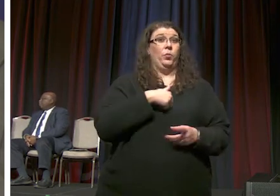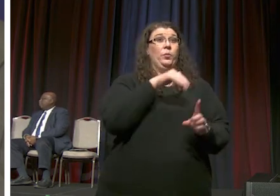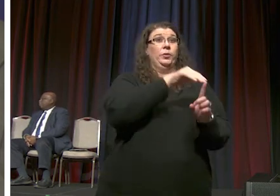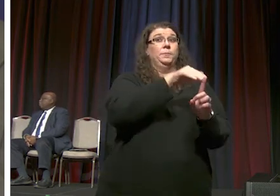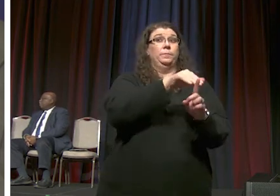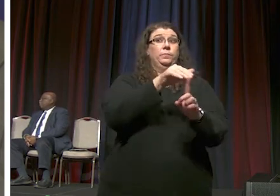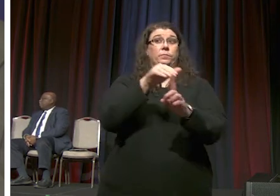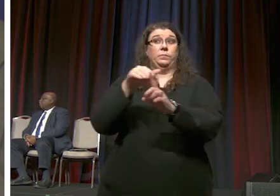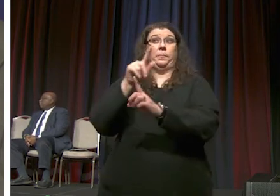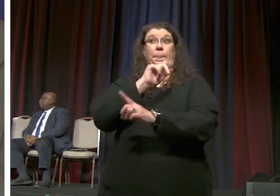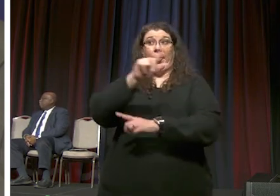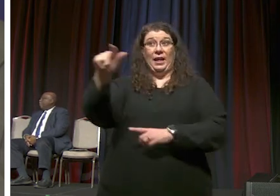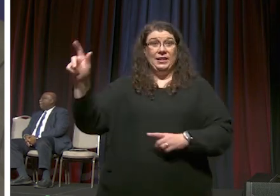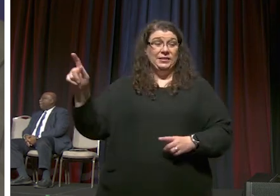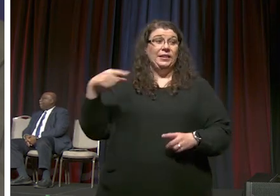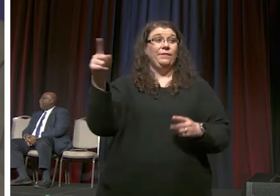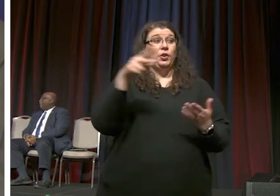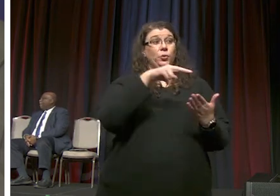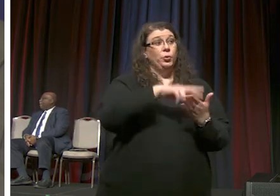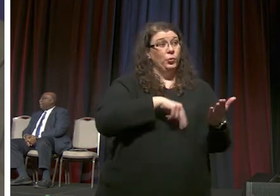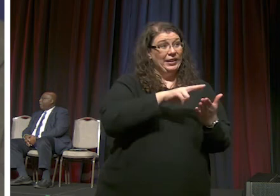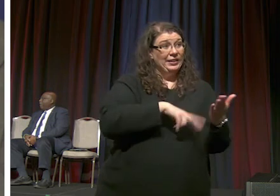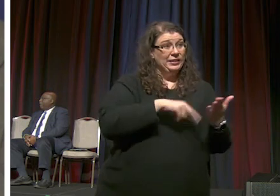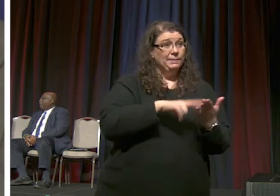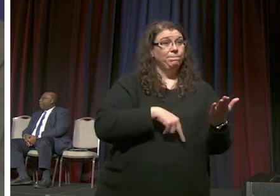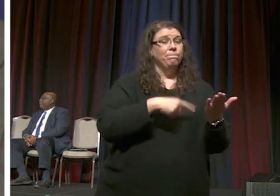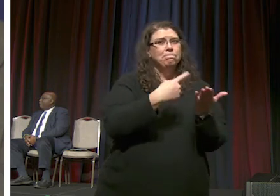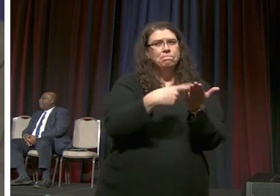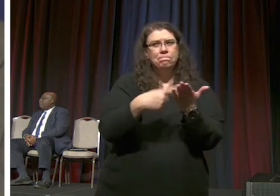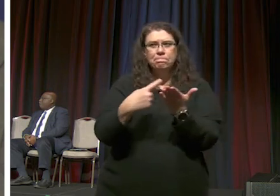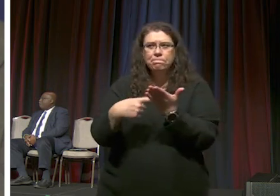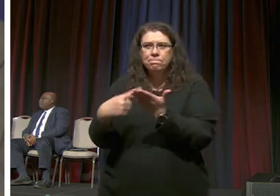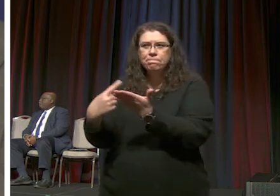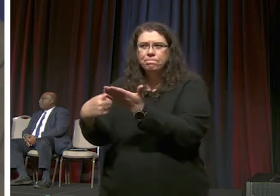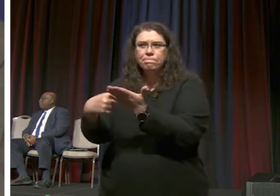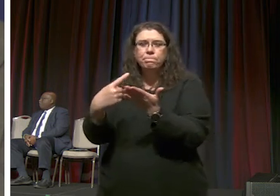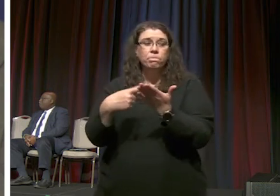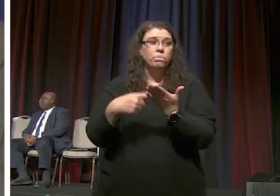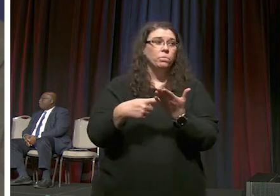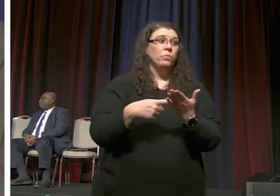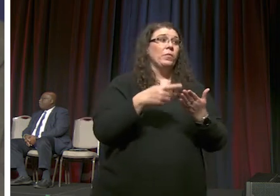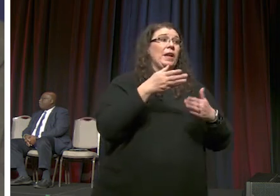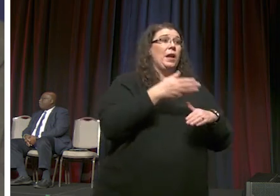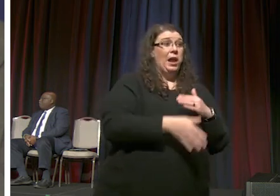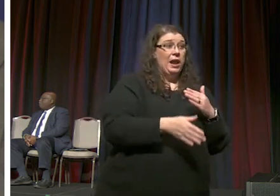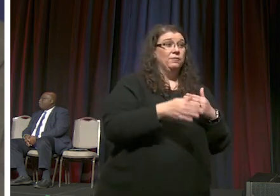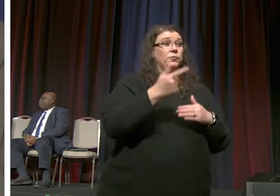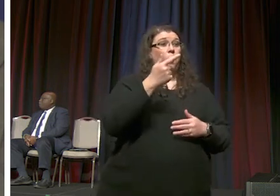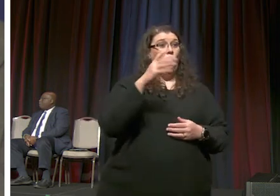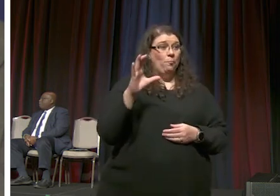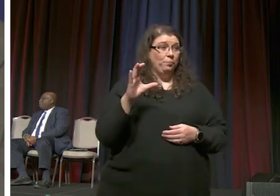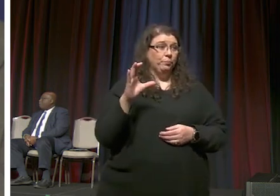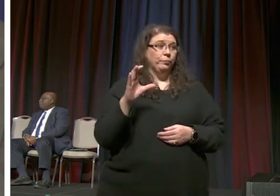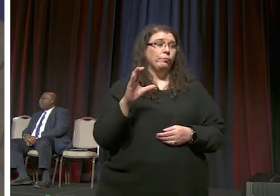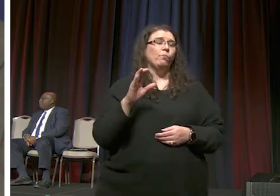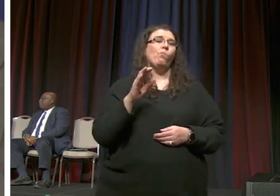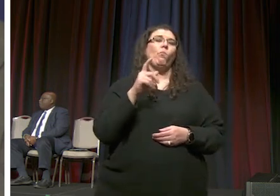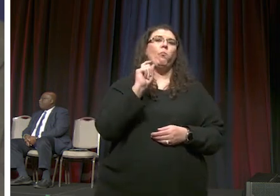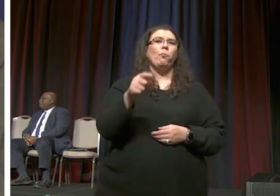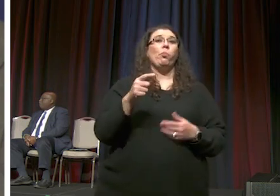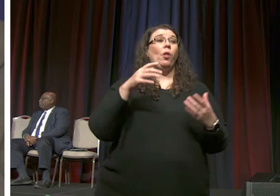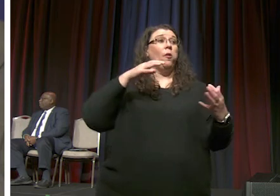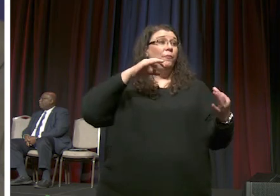is for you to read it to convene some consultations and conversations following general conference to provide